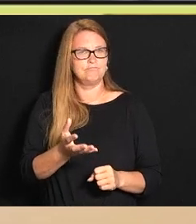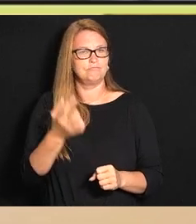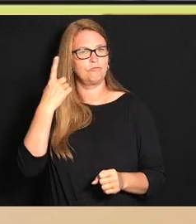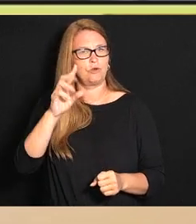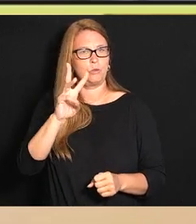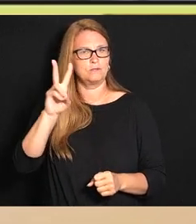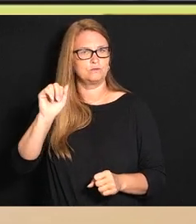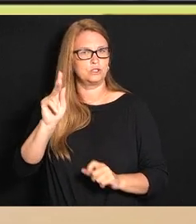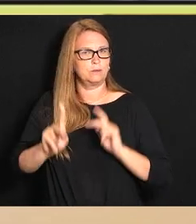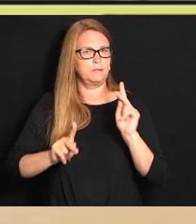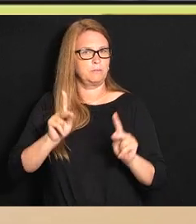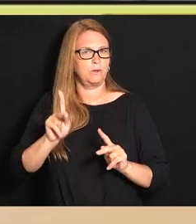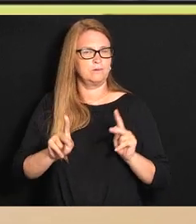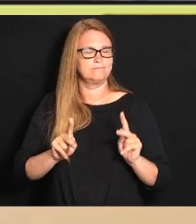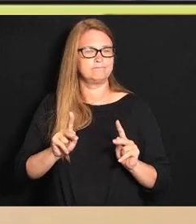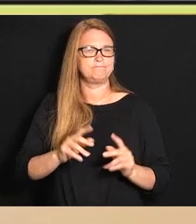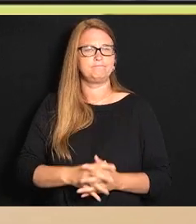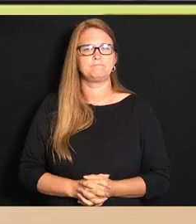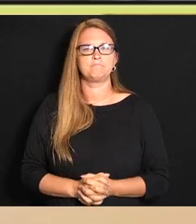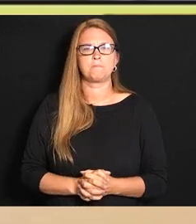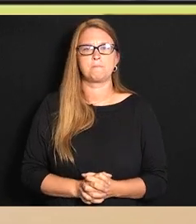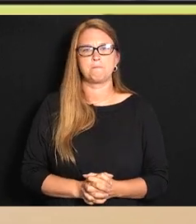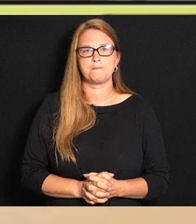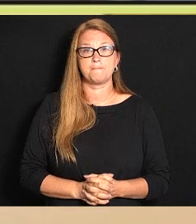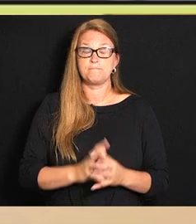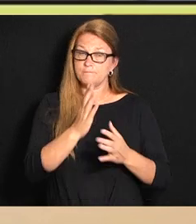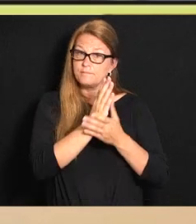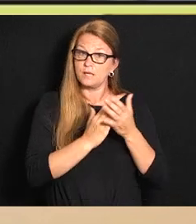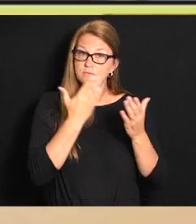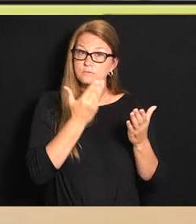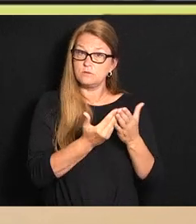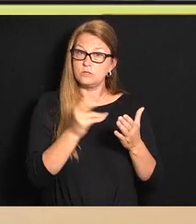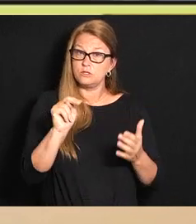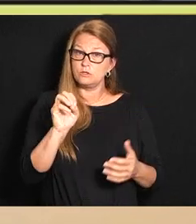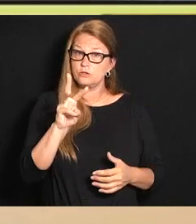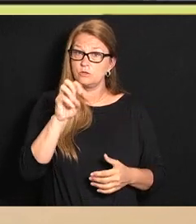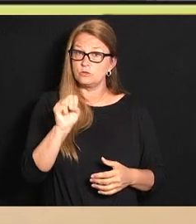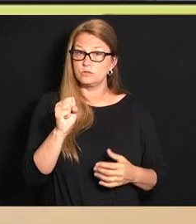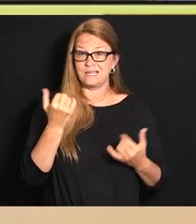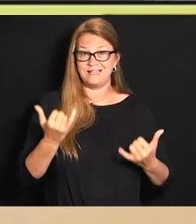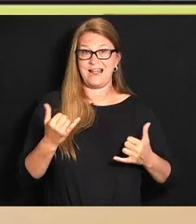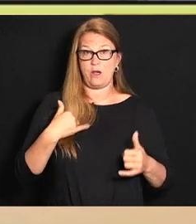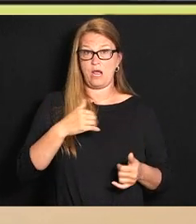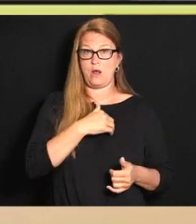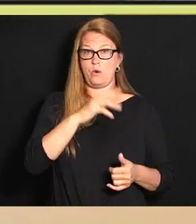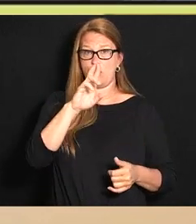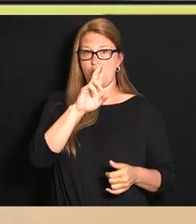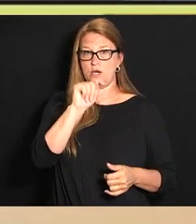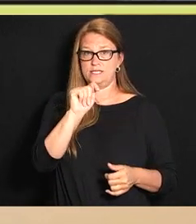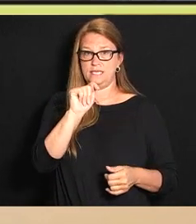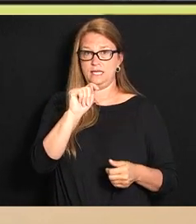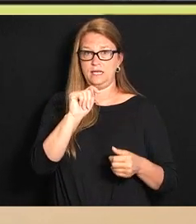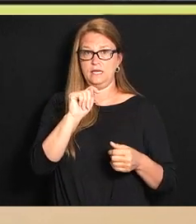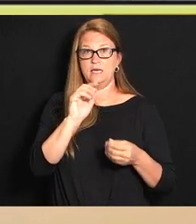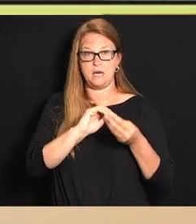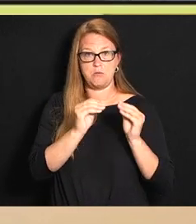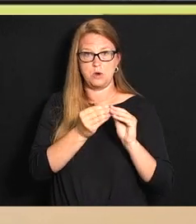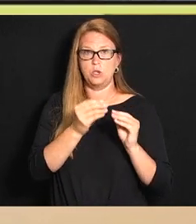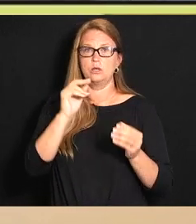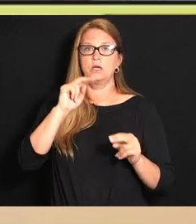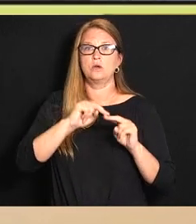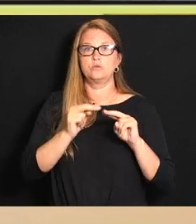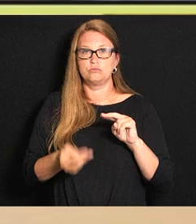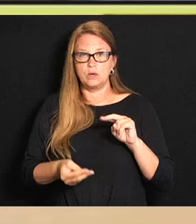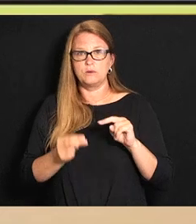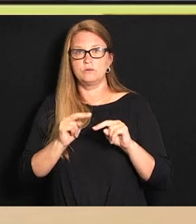it is of some good news that our RT value seems to be going down it went from 1